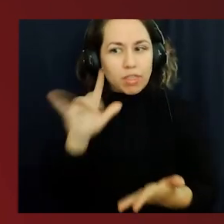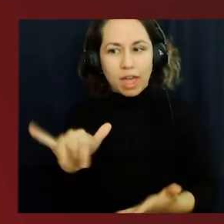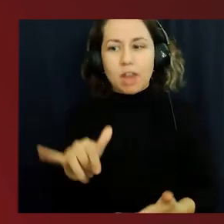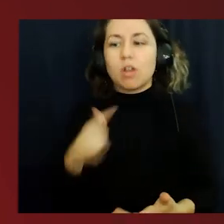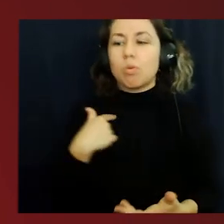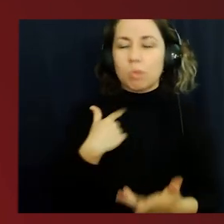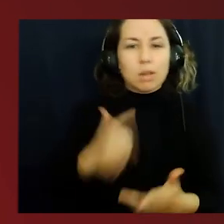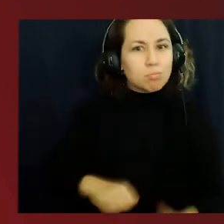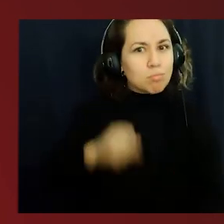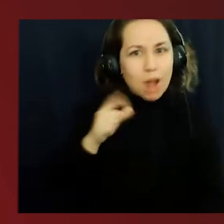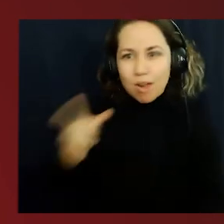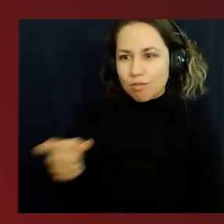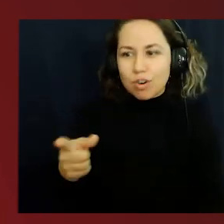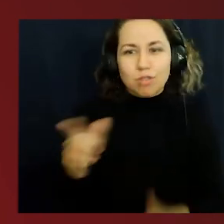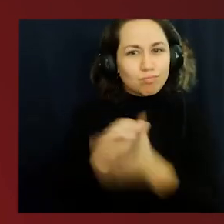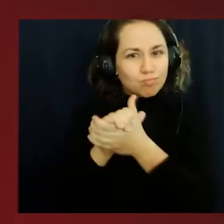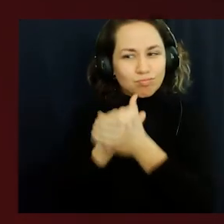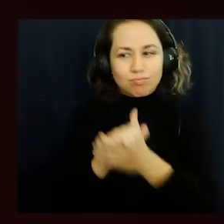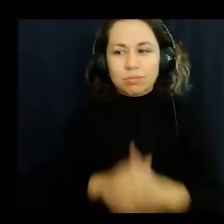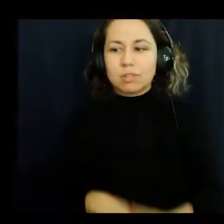congratulations to Karen Reyes.